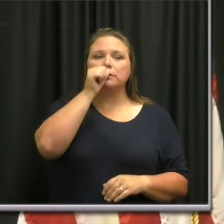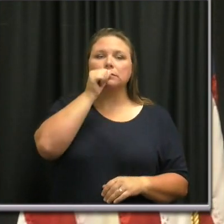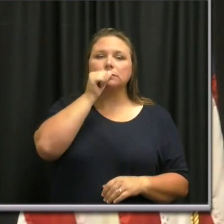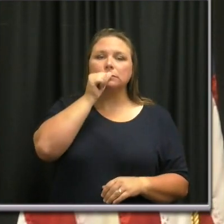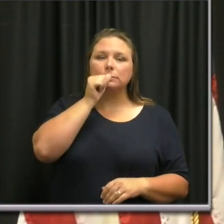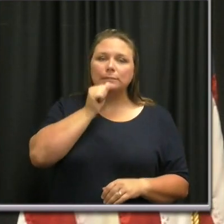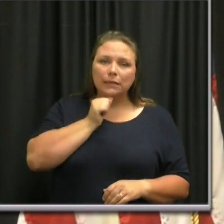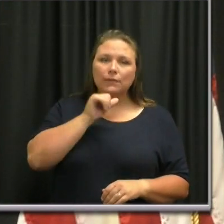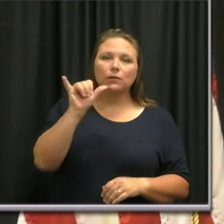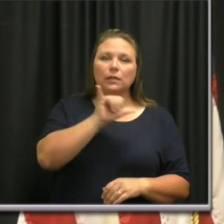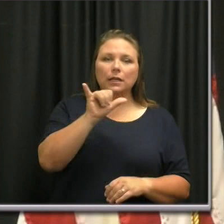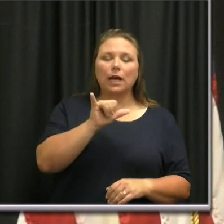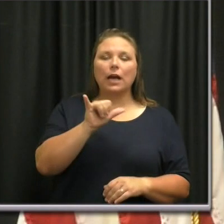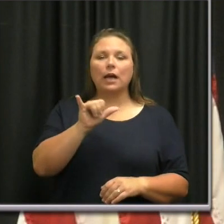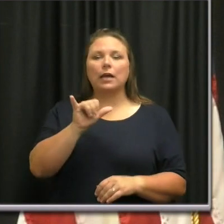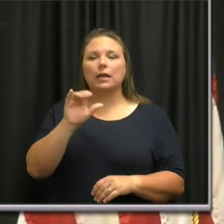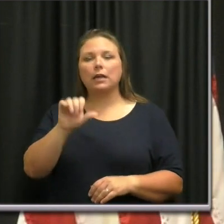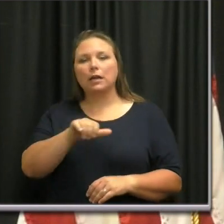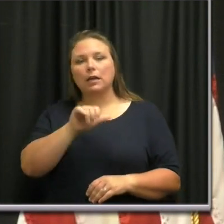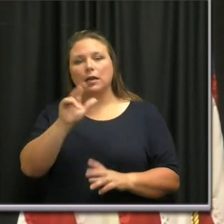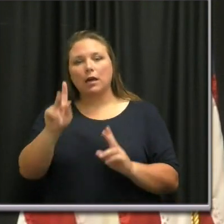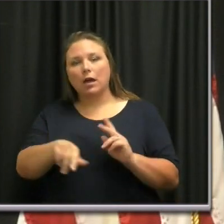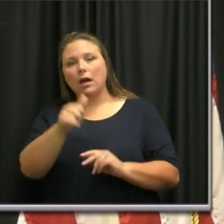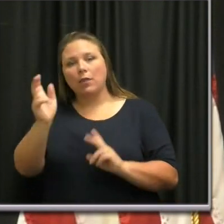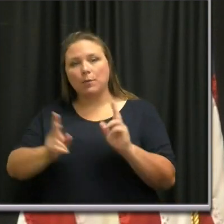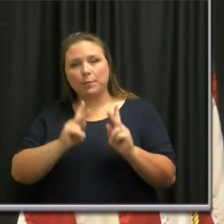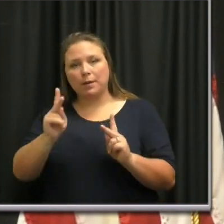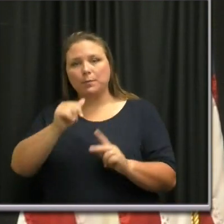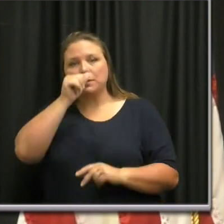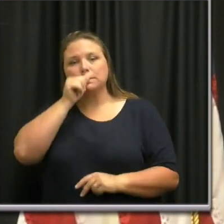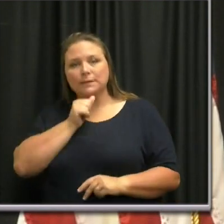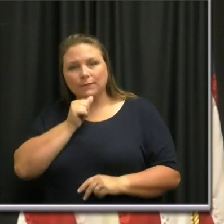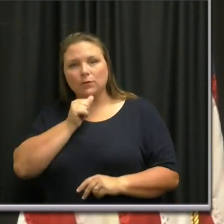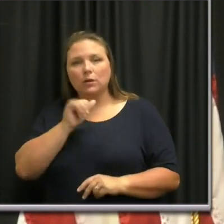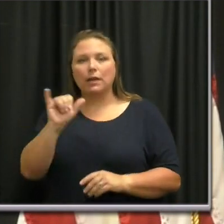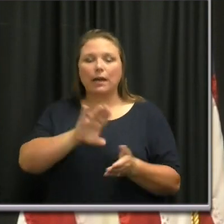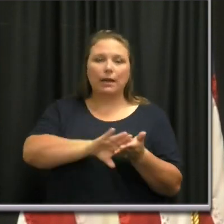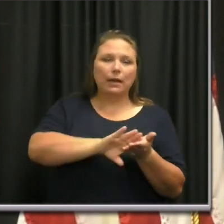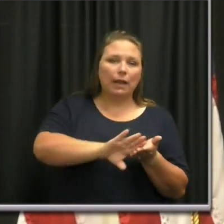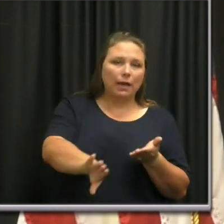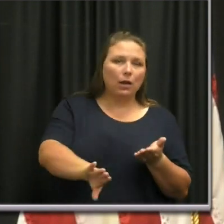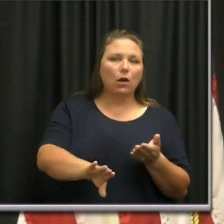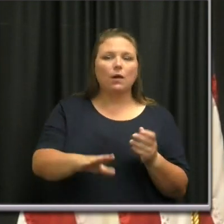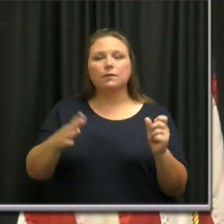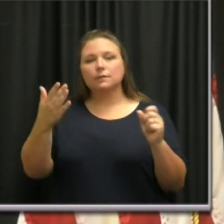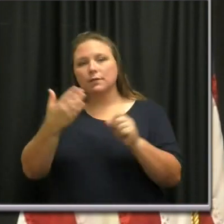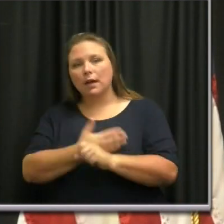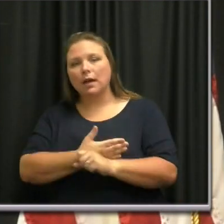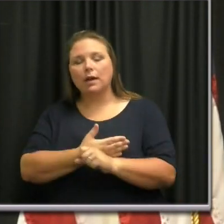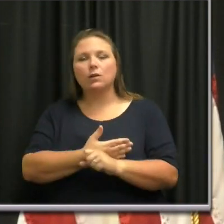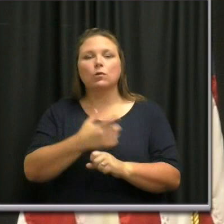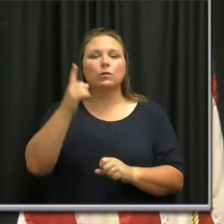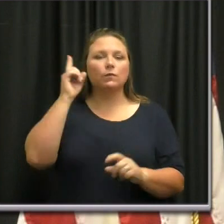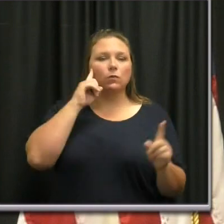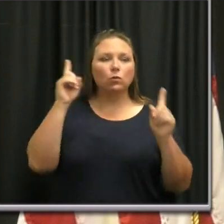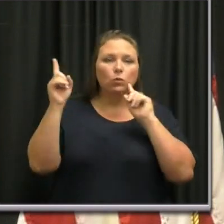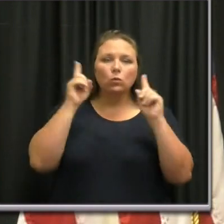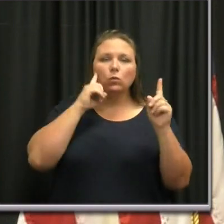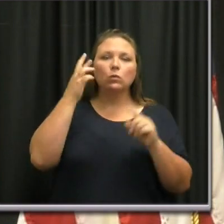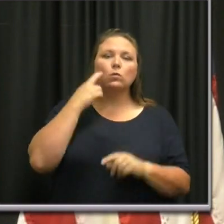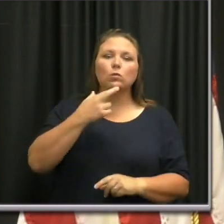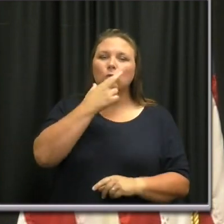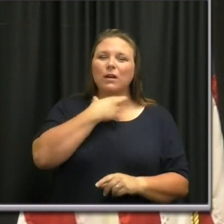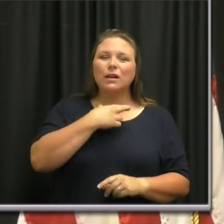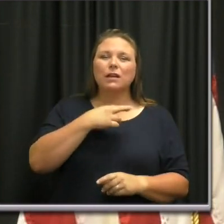degree that the private citizen has, the idea of layoffs, being fired. We've heard these restaurant businesses